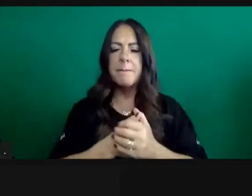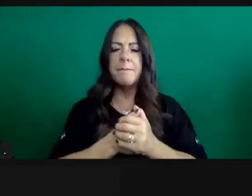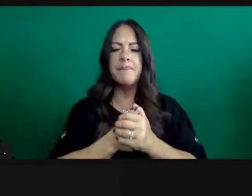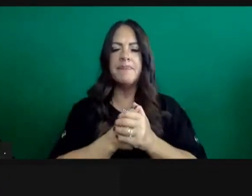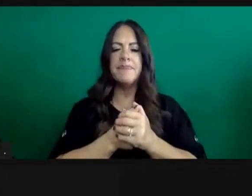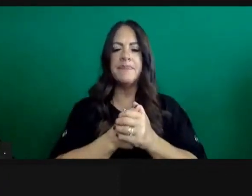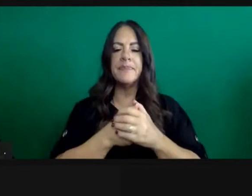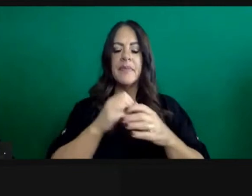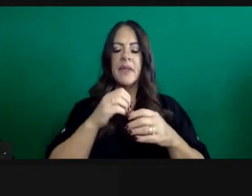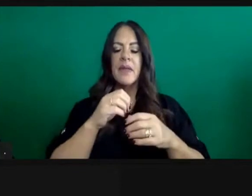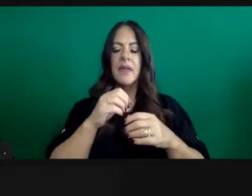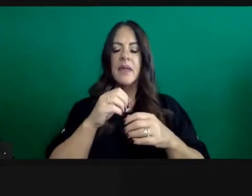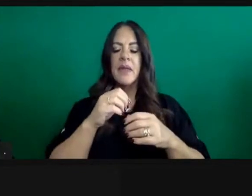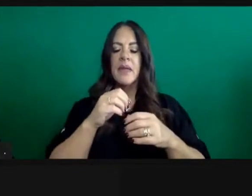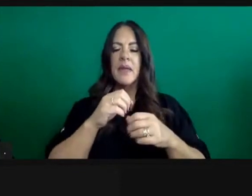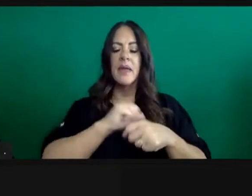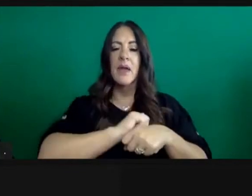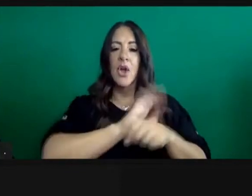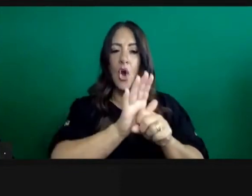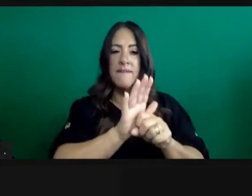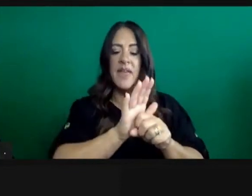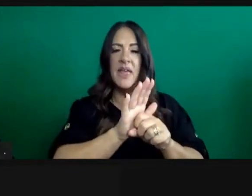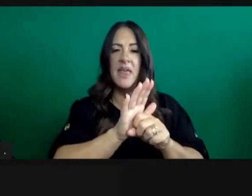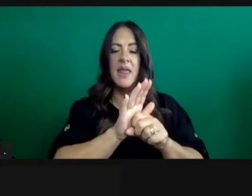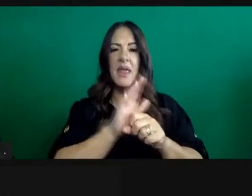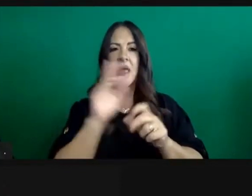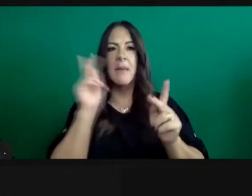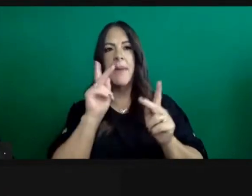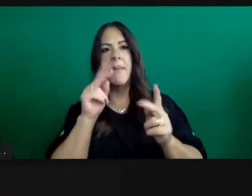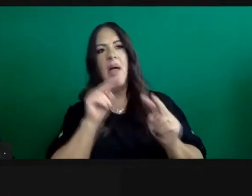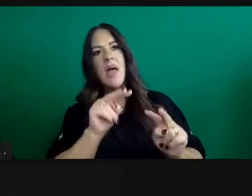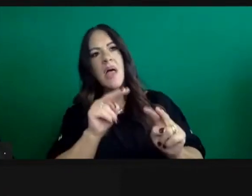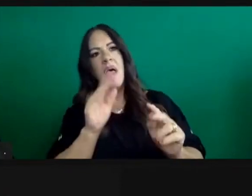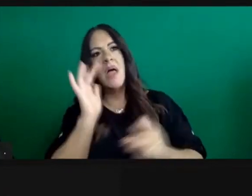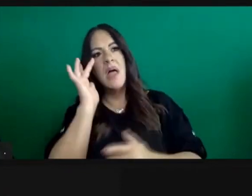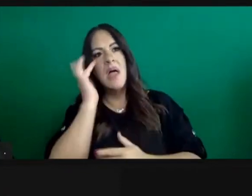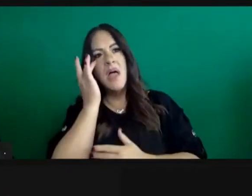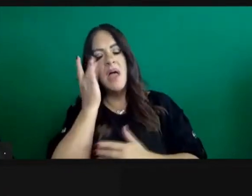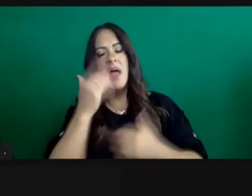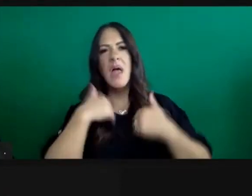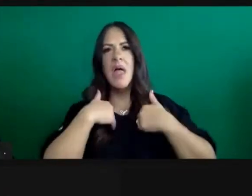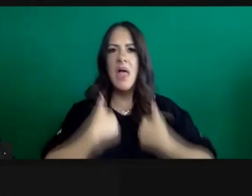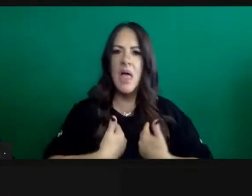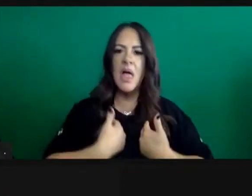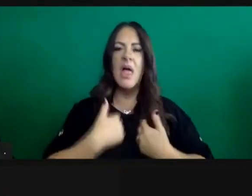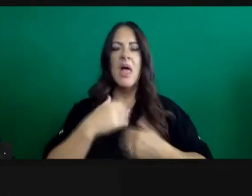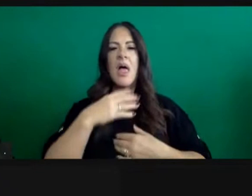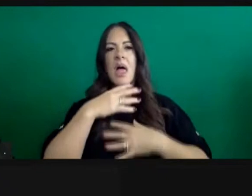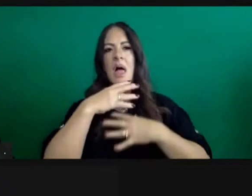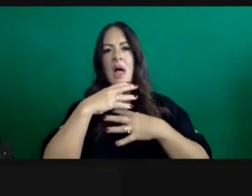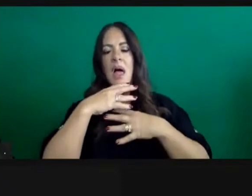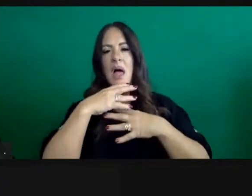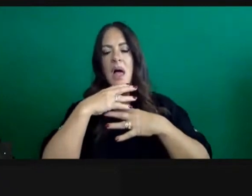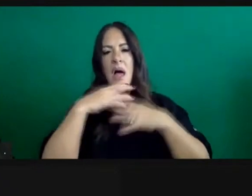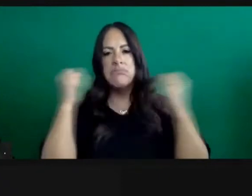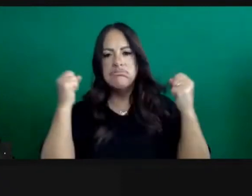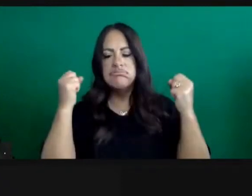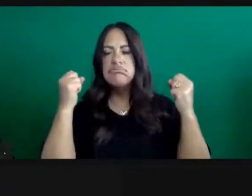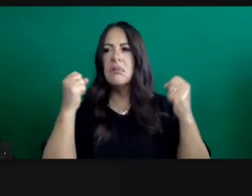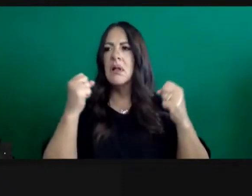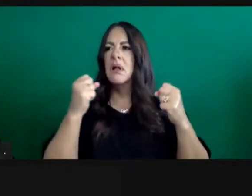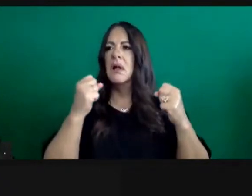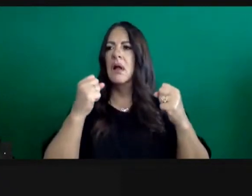COVID fatigue, the level of exhaustion that people feel, the trauma that people feel in their